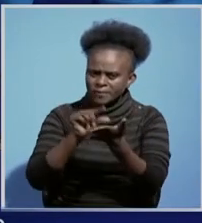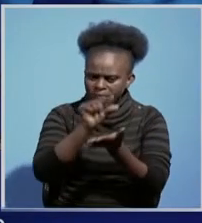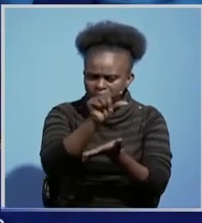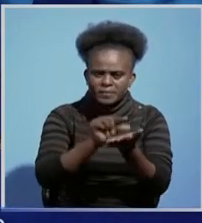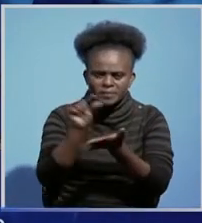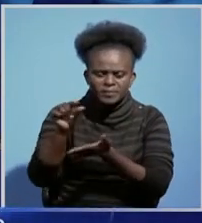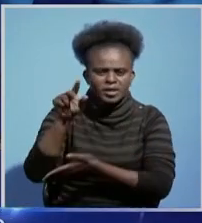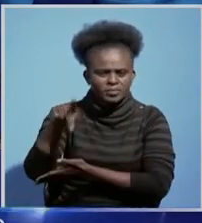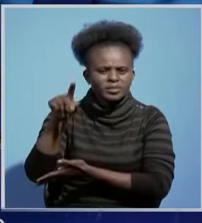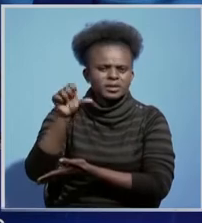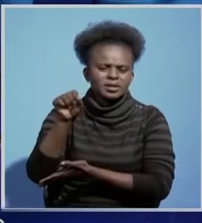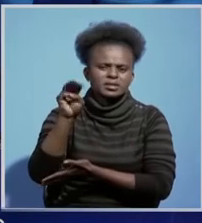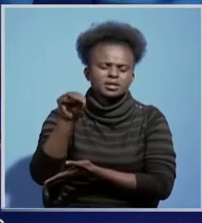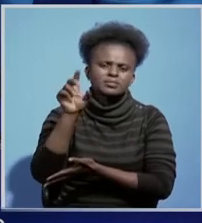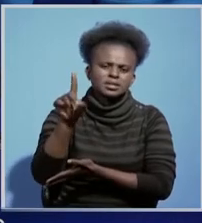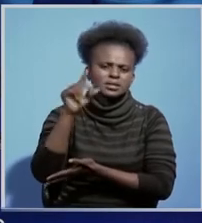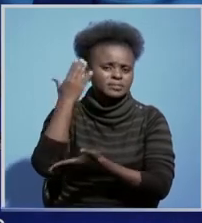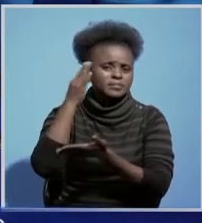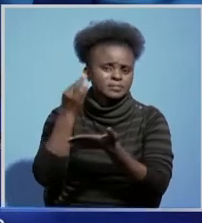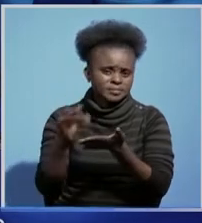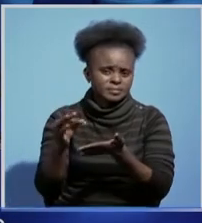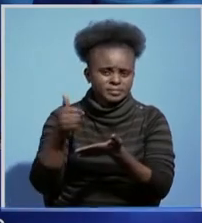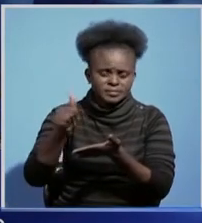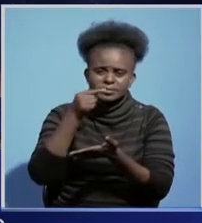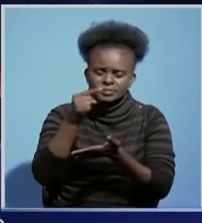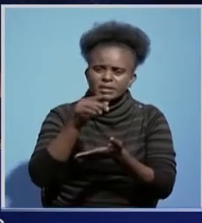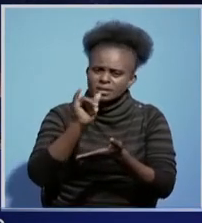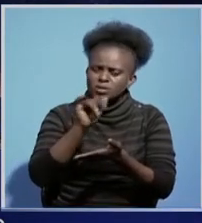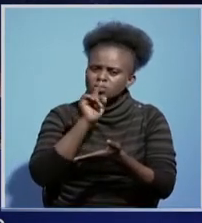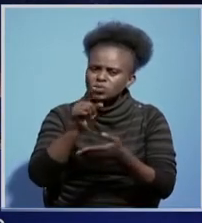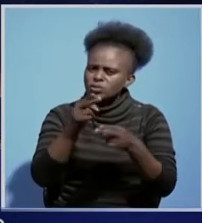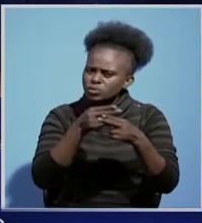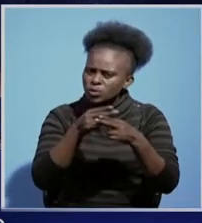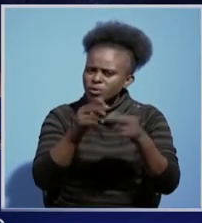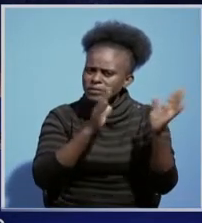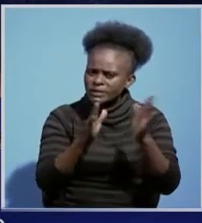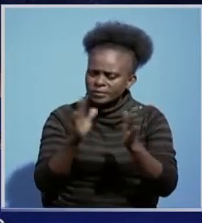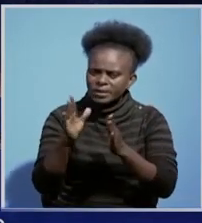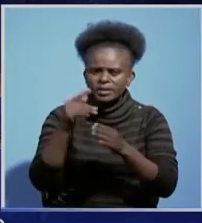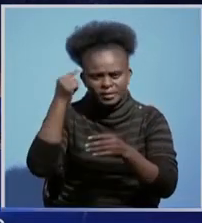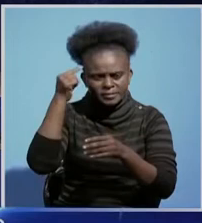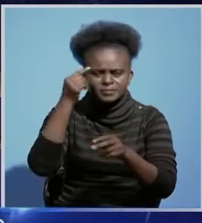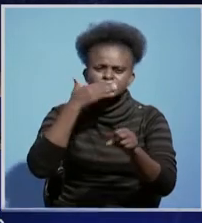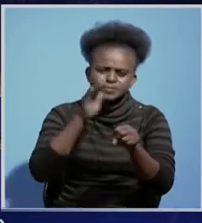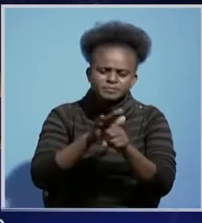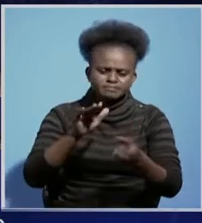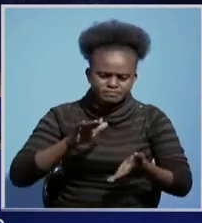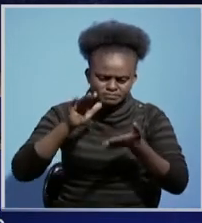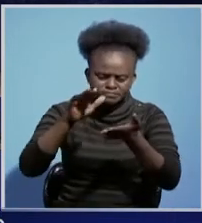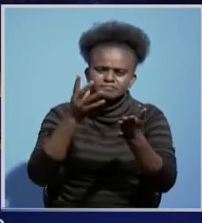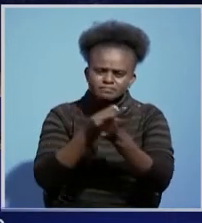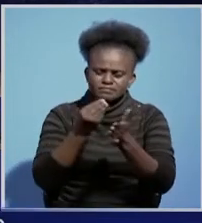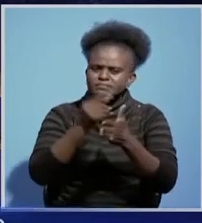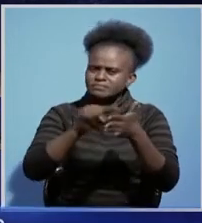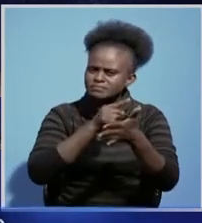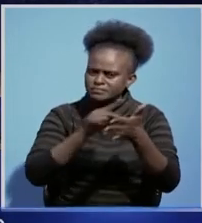Division Permanent Secretary Bonfess Chumbwali says as an interim measure government has committed to release some funds next week